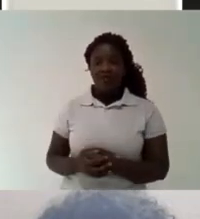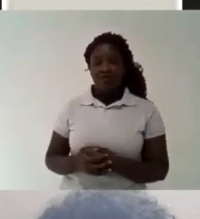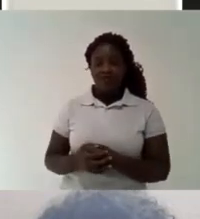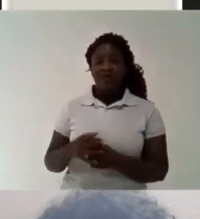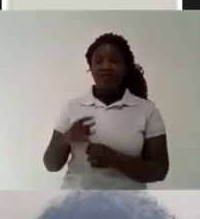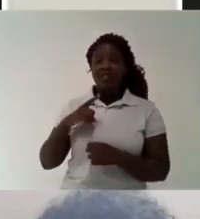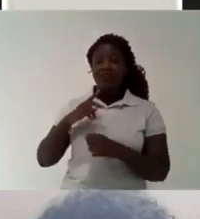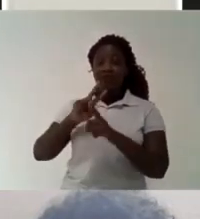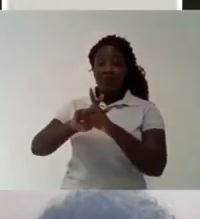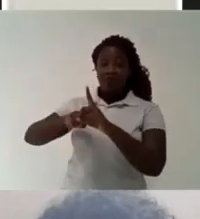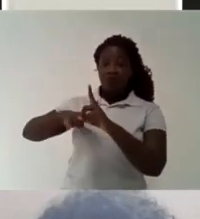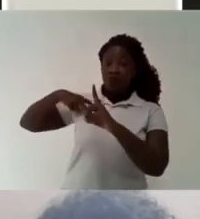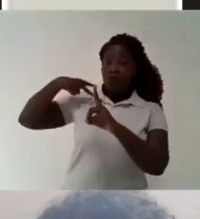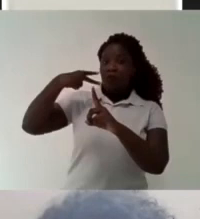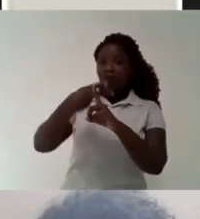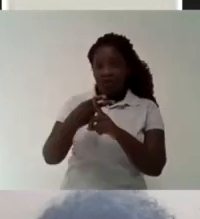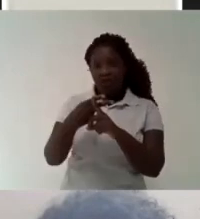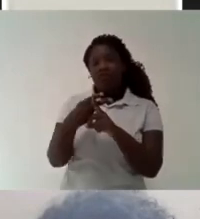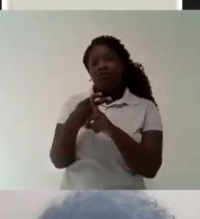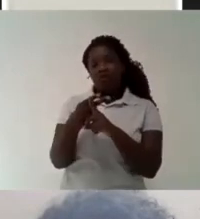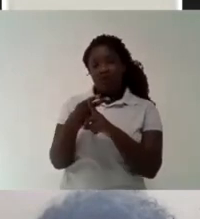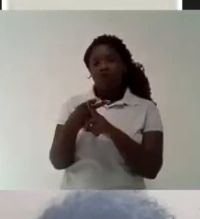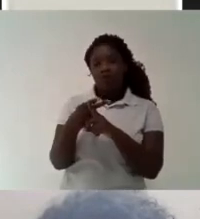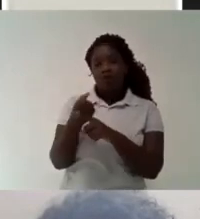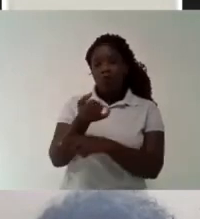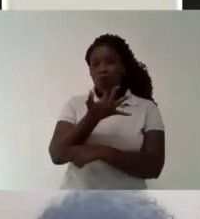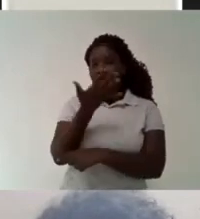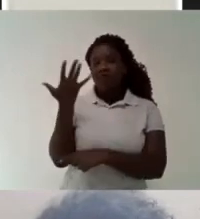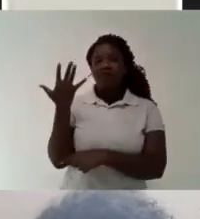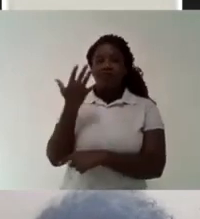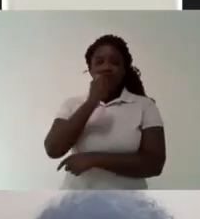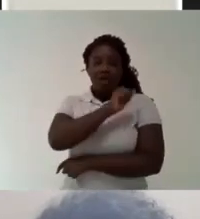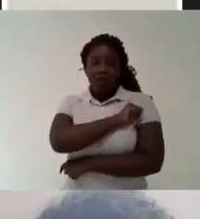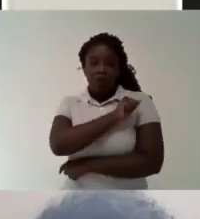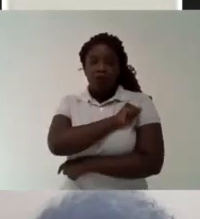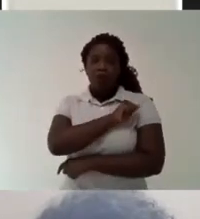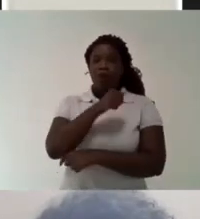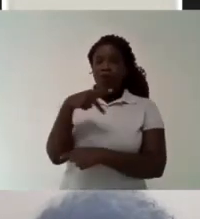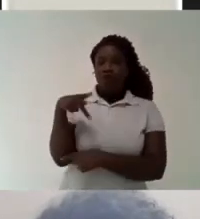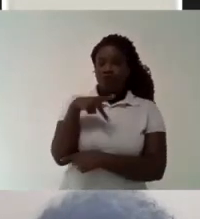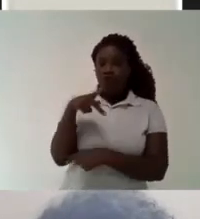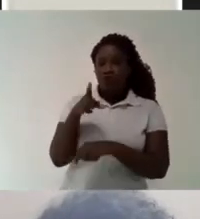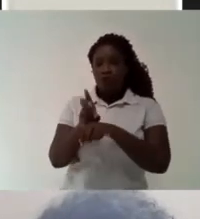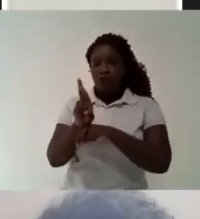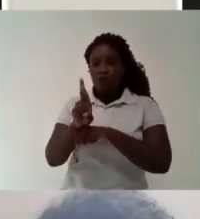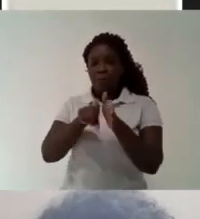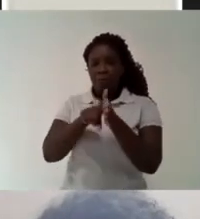And I think that this is an area that he is in shock with The